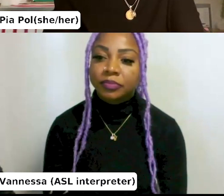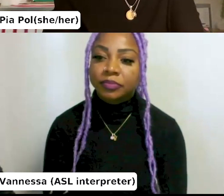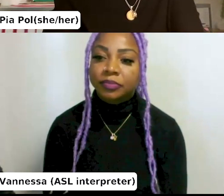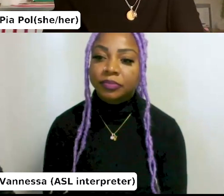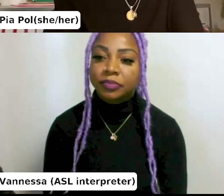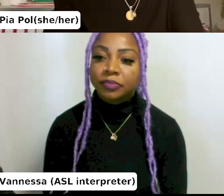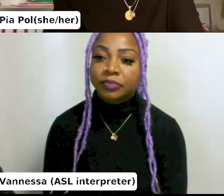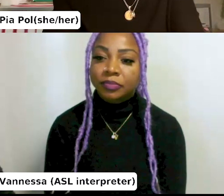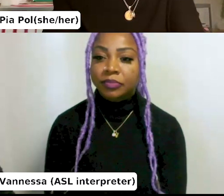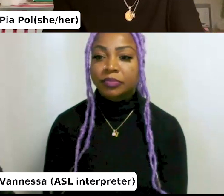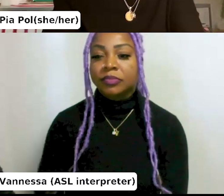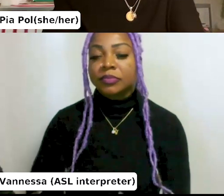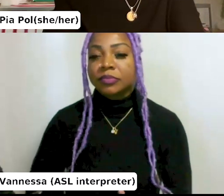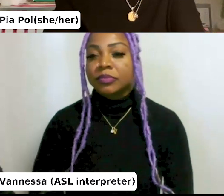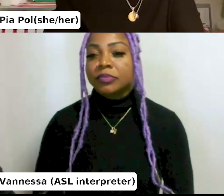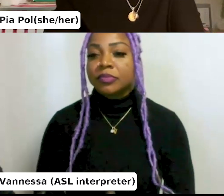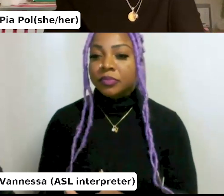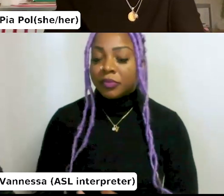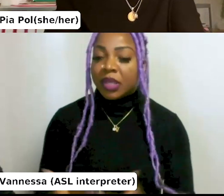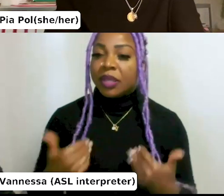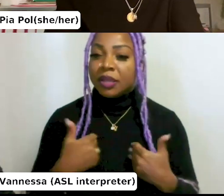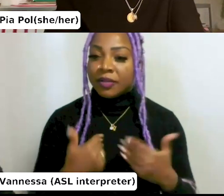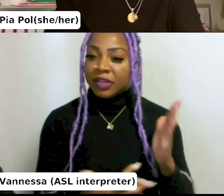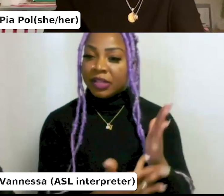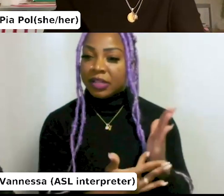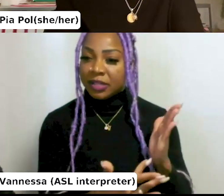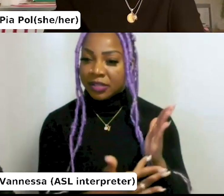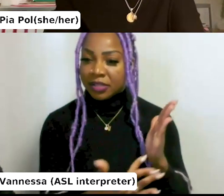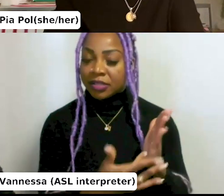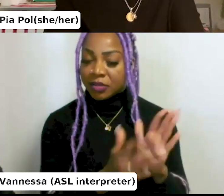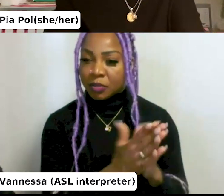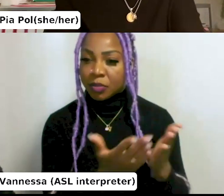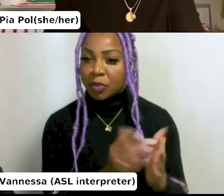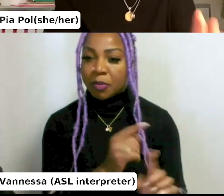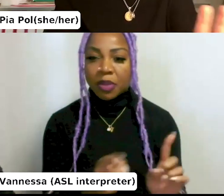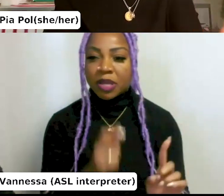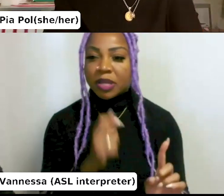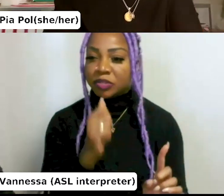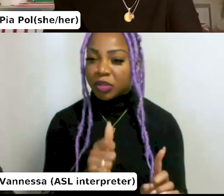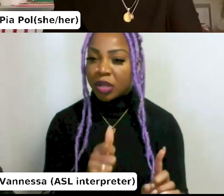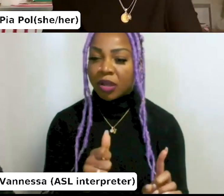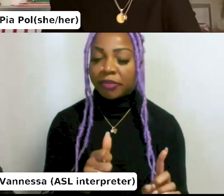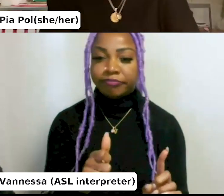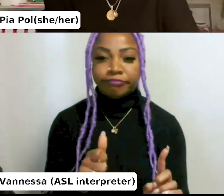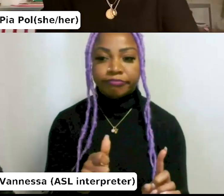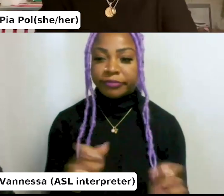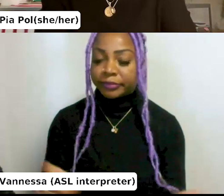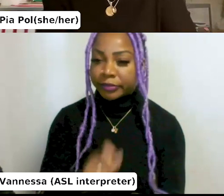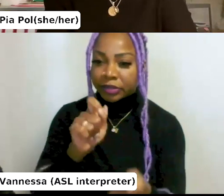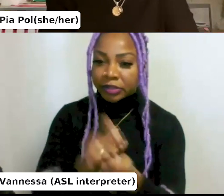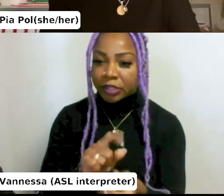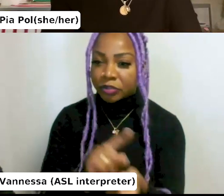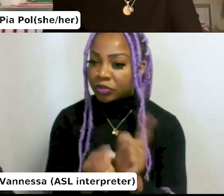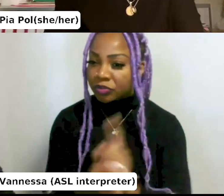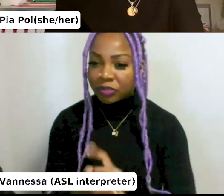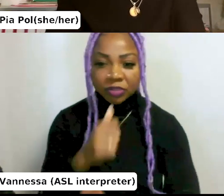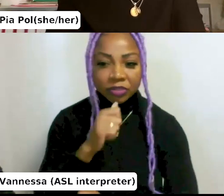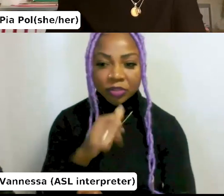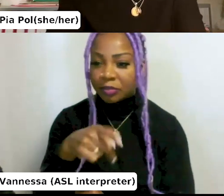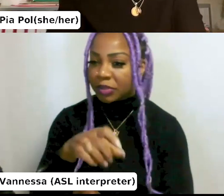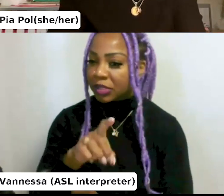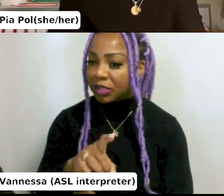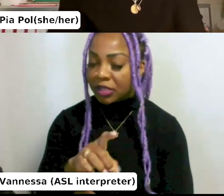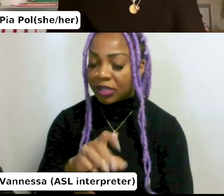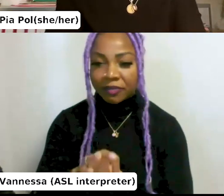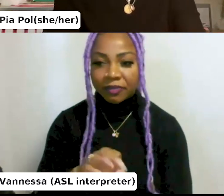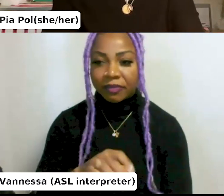of digital counterpart and it's not a direct translation of the book. It's not the ebook. It's not a PDF. It's not, uh, uh, something you can download, but